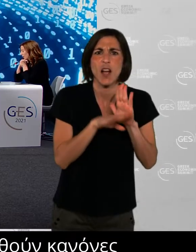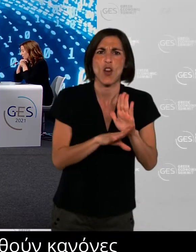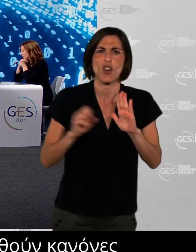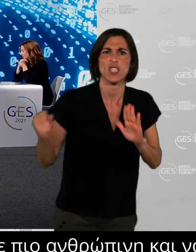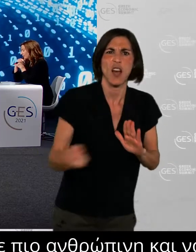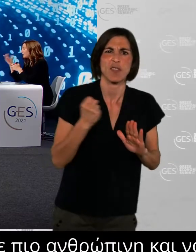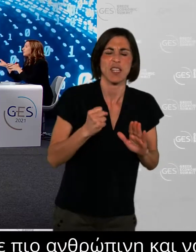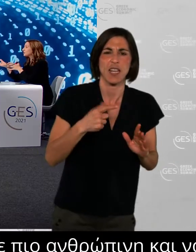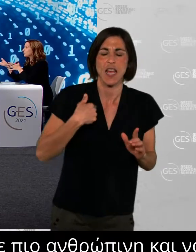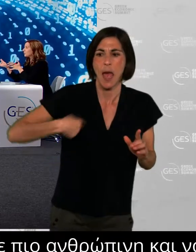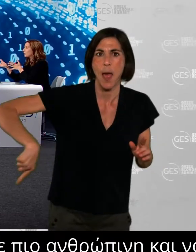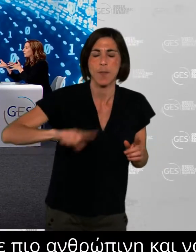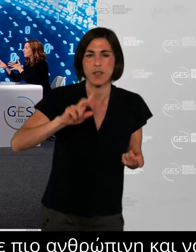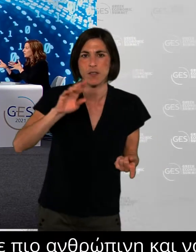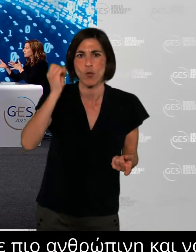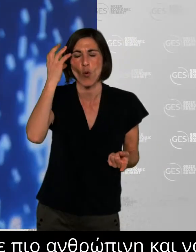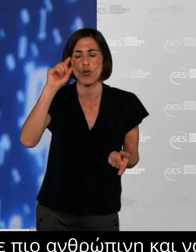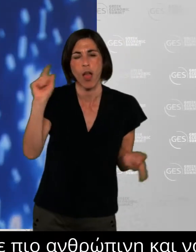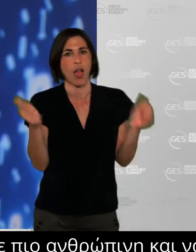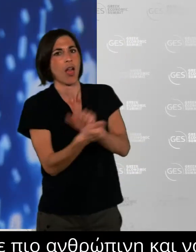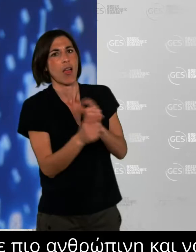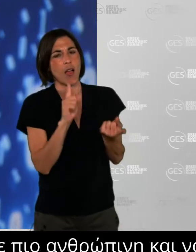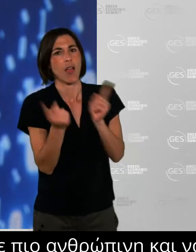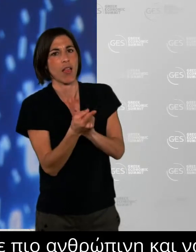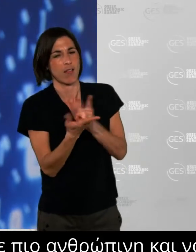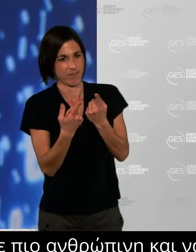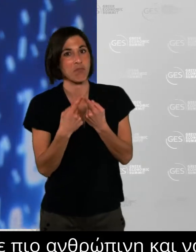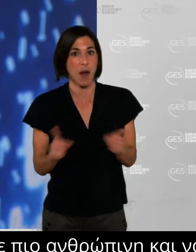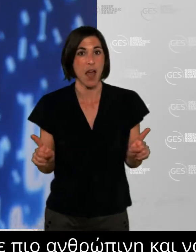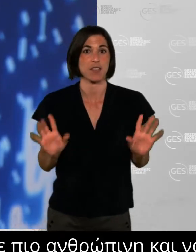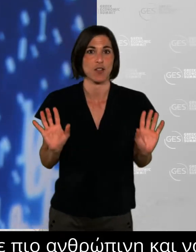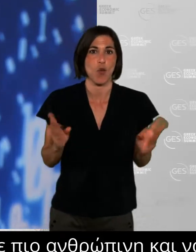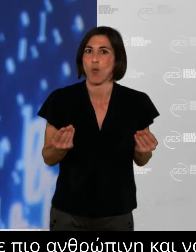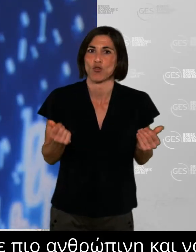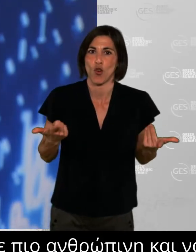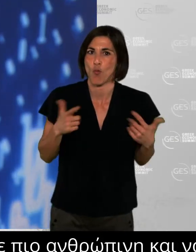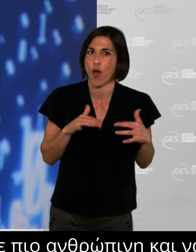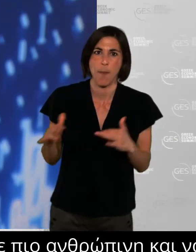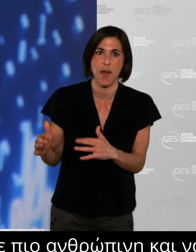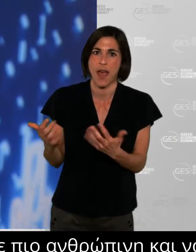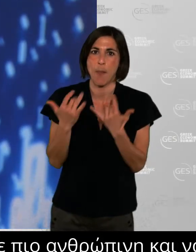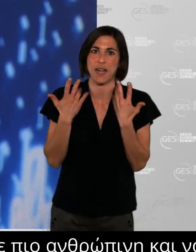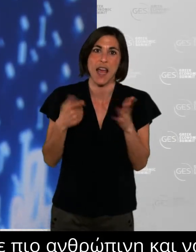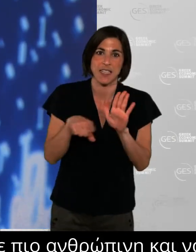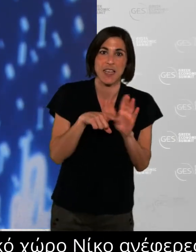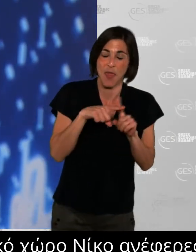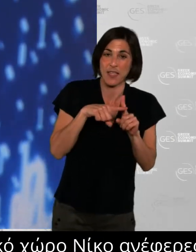Nikos you've already mentioned that your companies your organization's transition was um